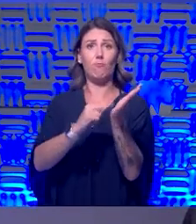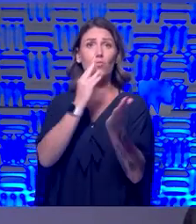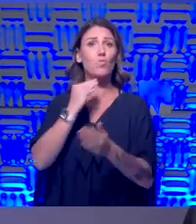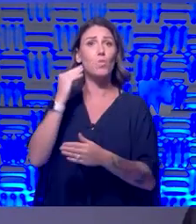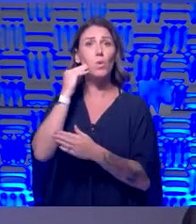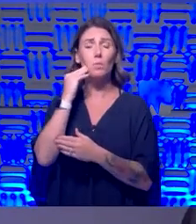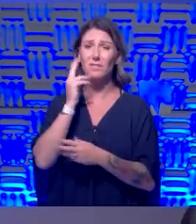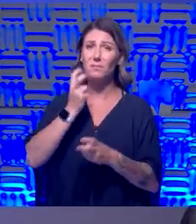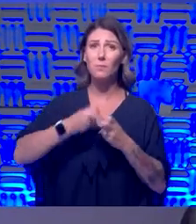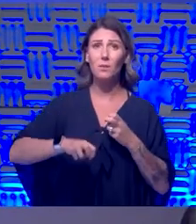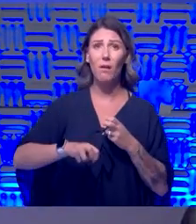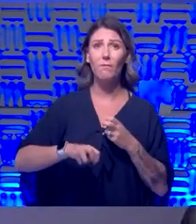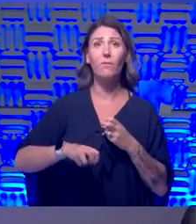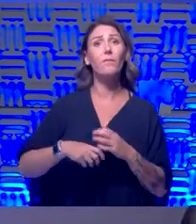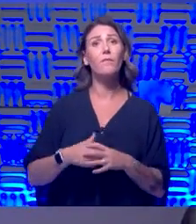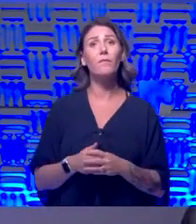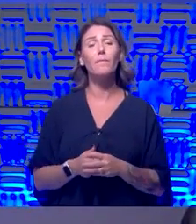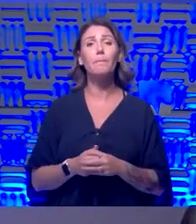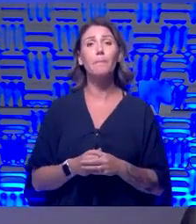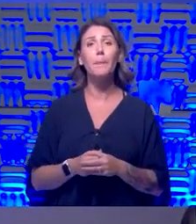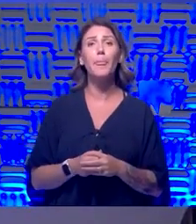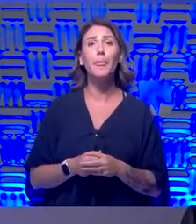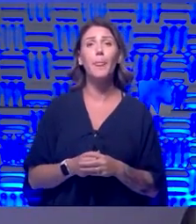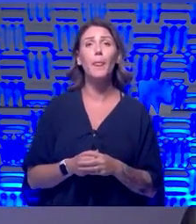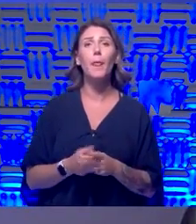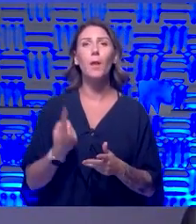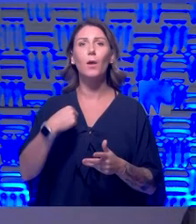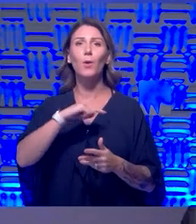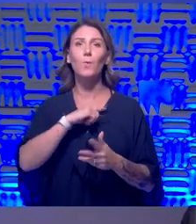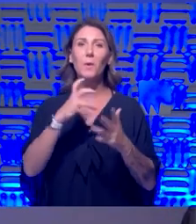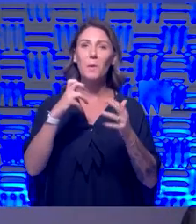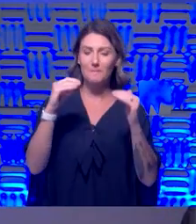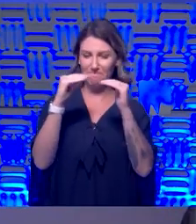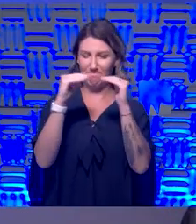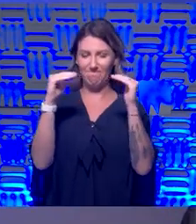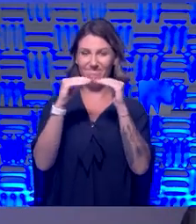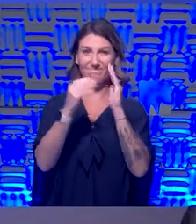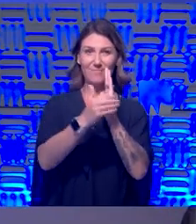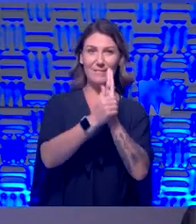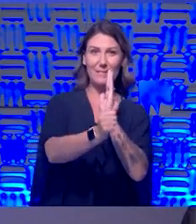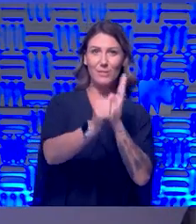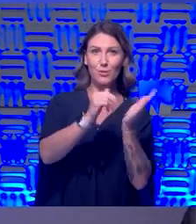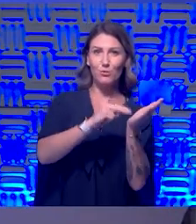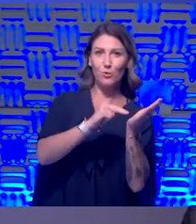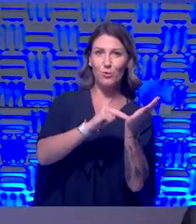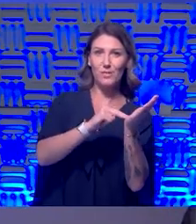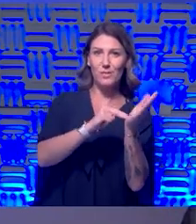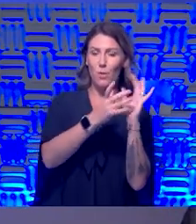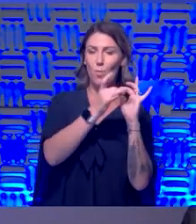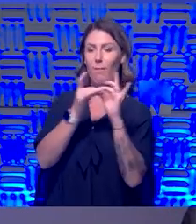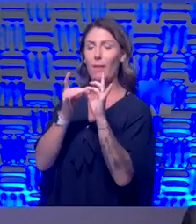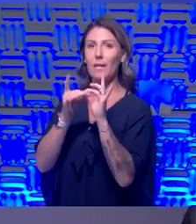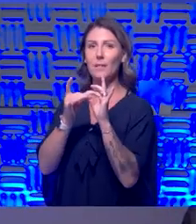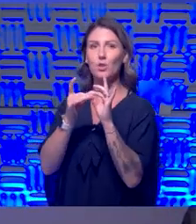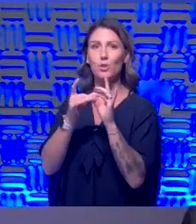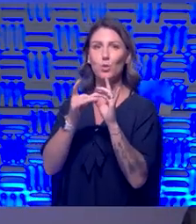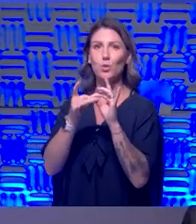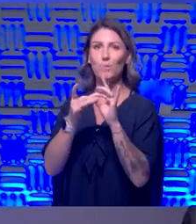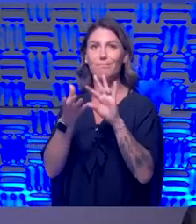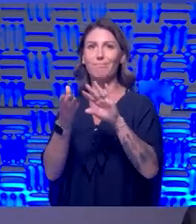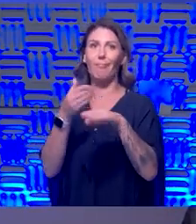incredibly hard because we tend to equate skilled nursing placement with end of life. And so